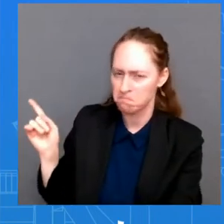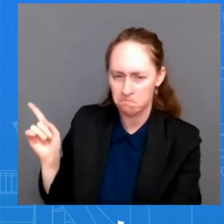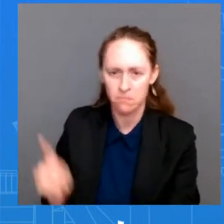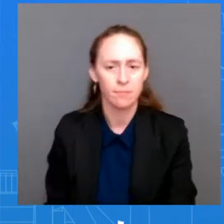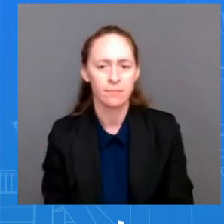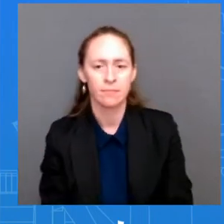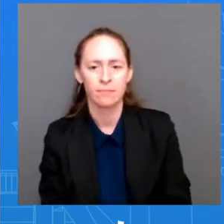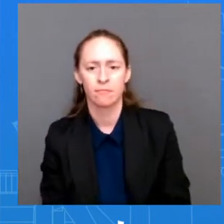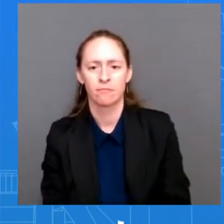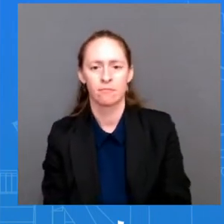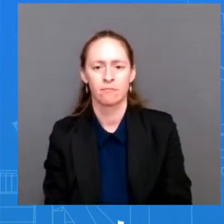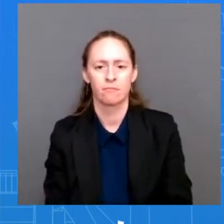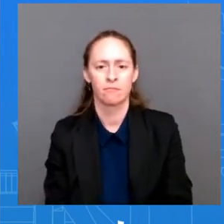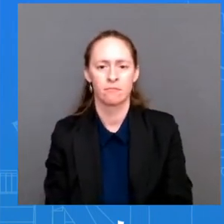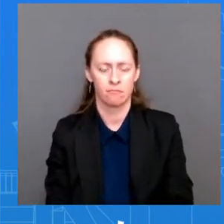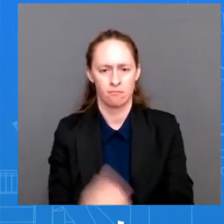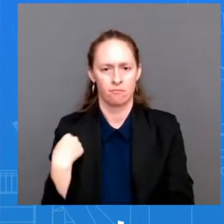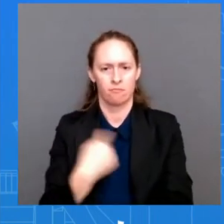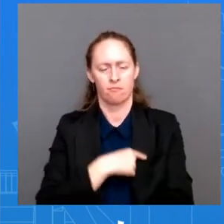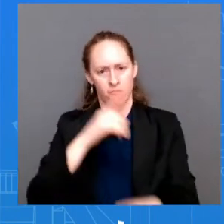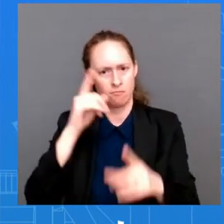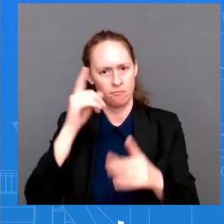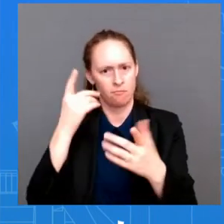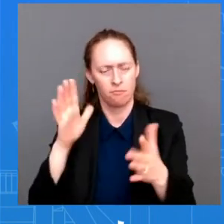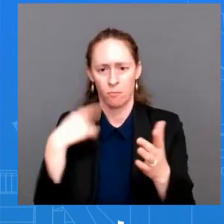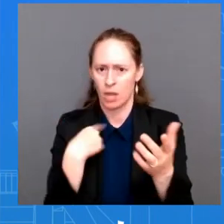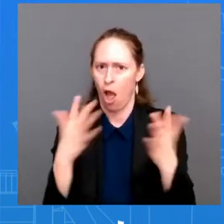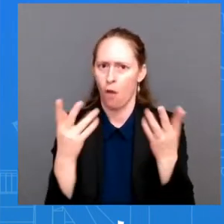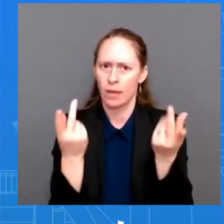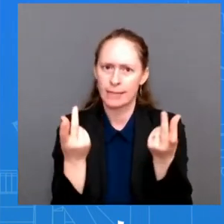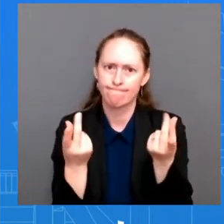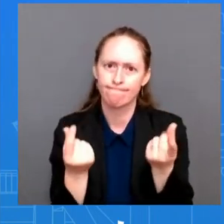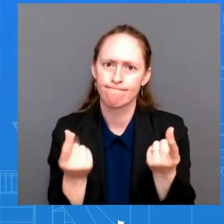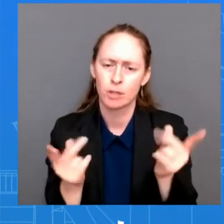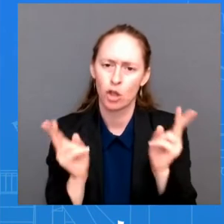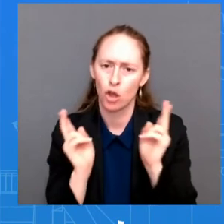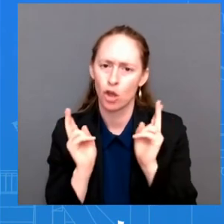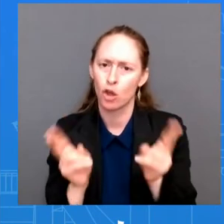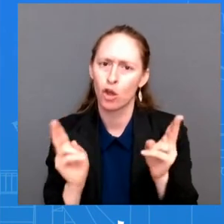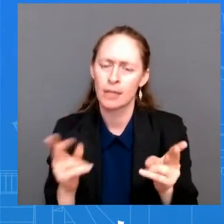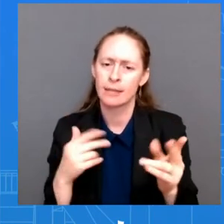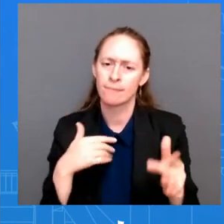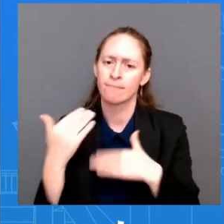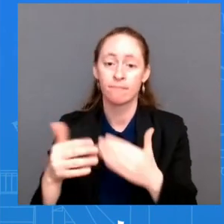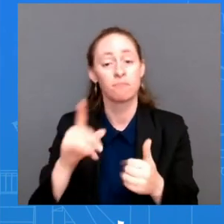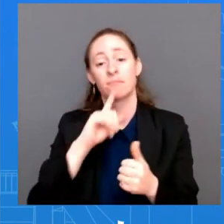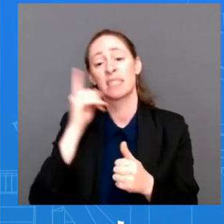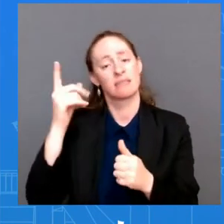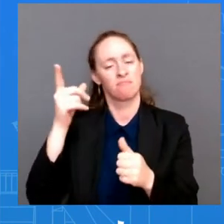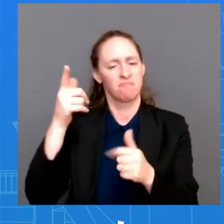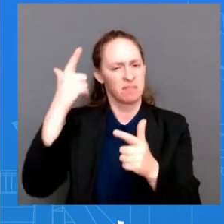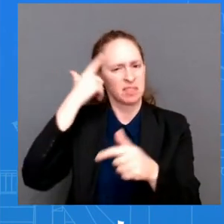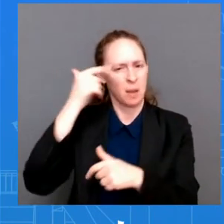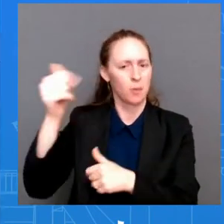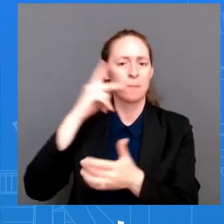urgent and that is important to us. But again, that is up to Secretary Becerra to make that decision. The any general timeline? Ms. Jean I